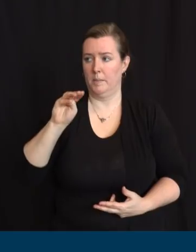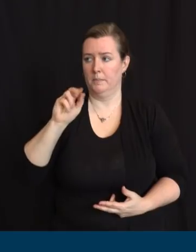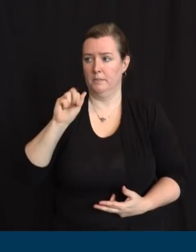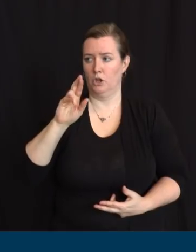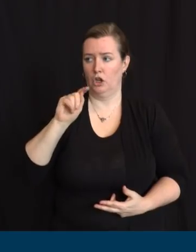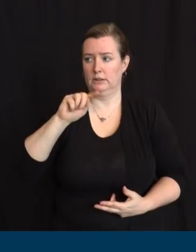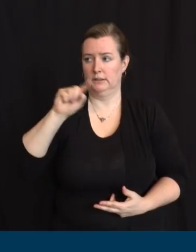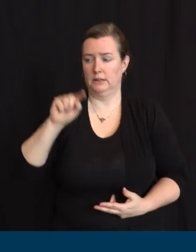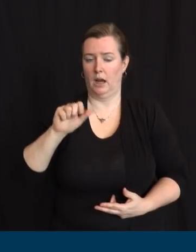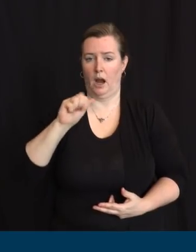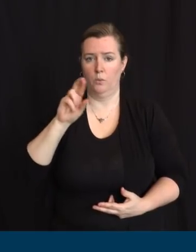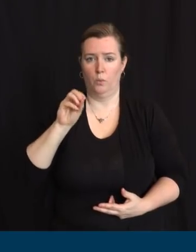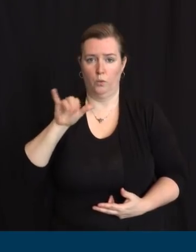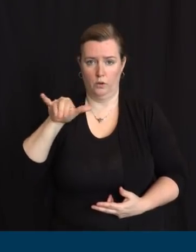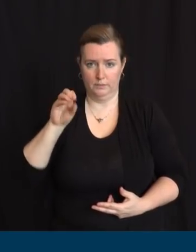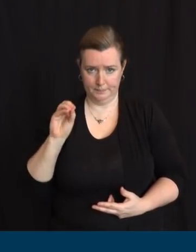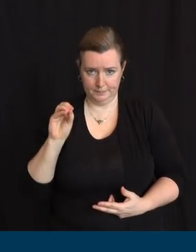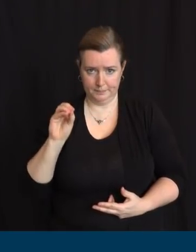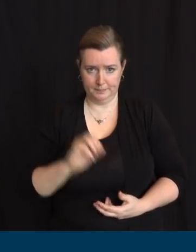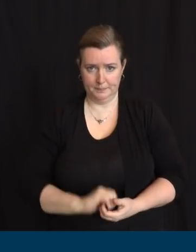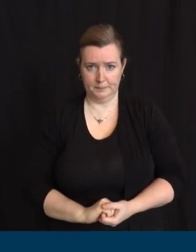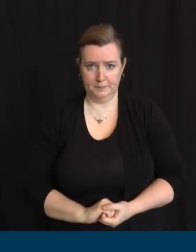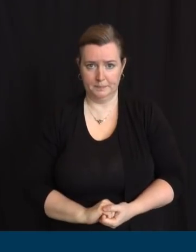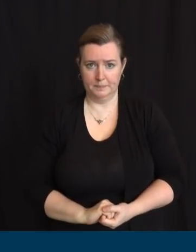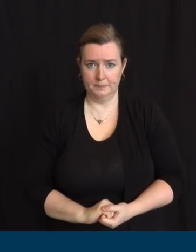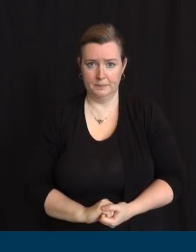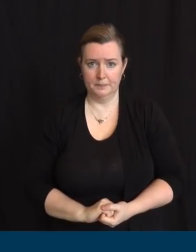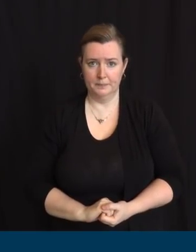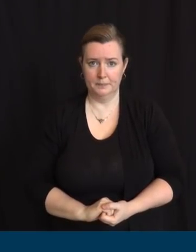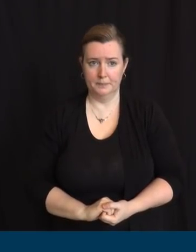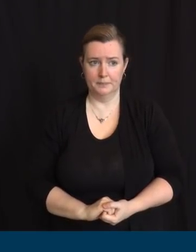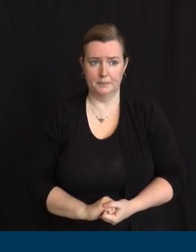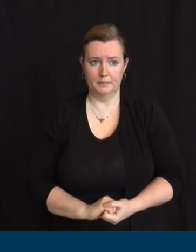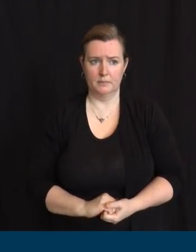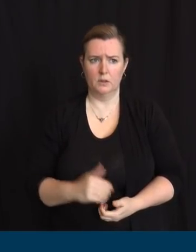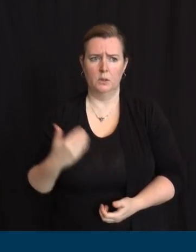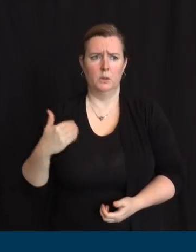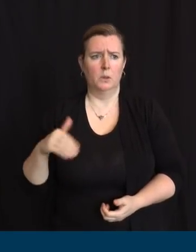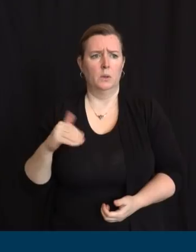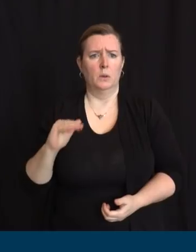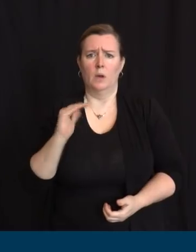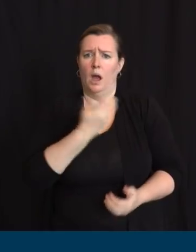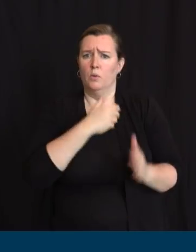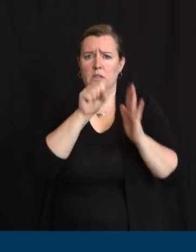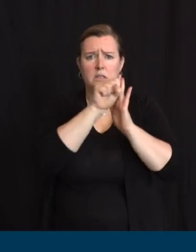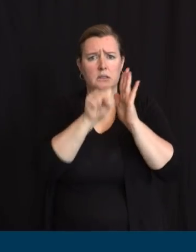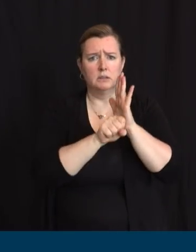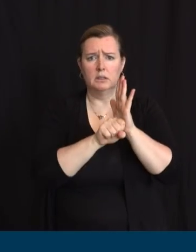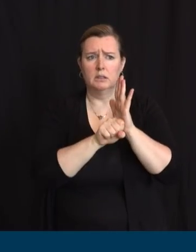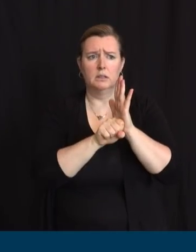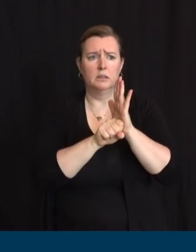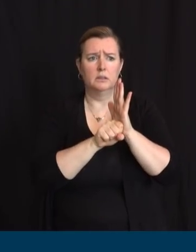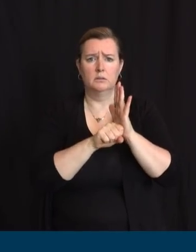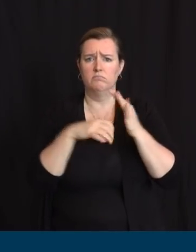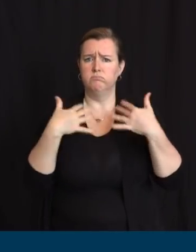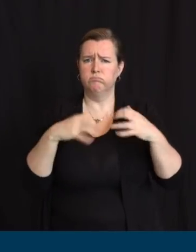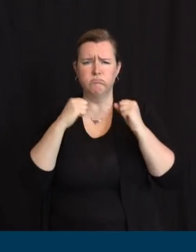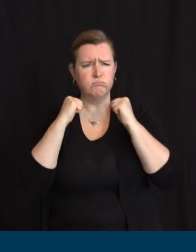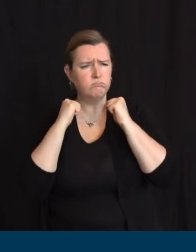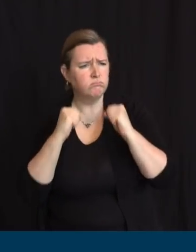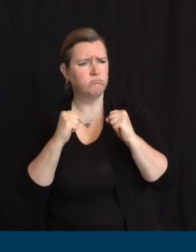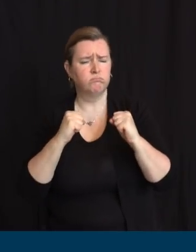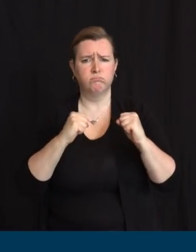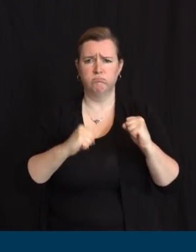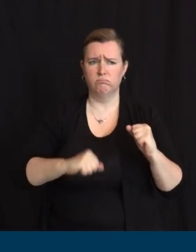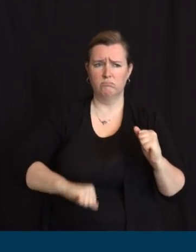Martinez-Arroyo. She was an icon in our state's strong and proud Puerto Rican community.